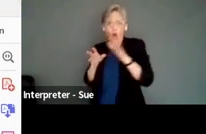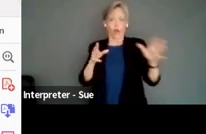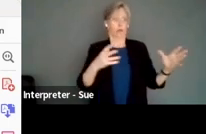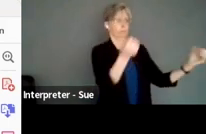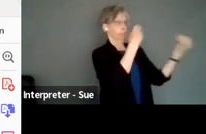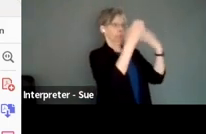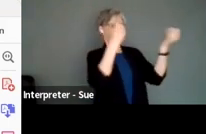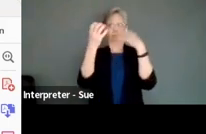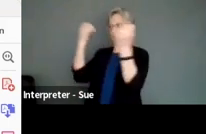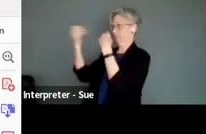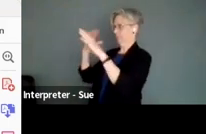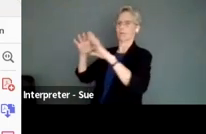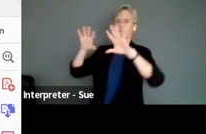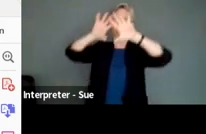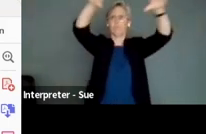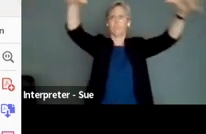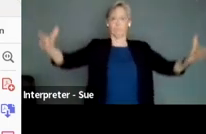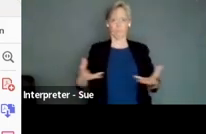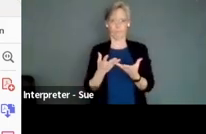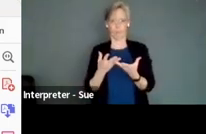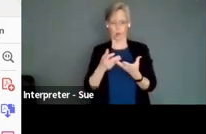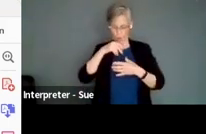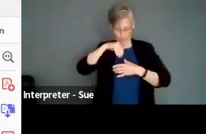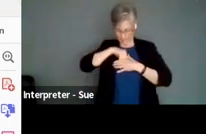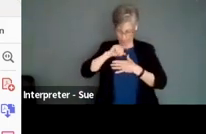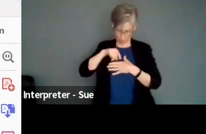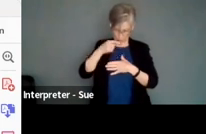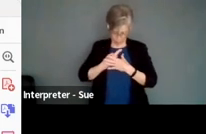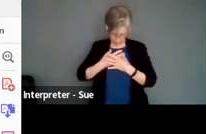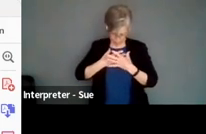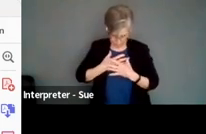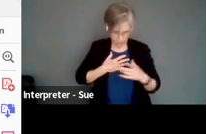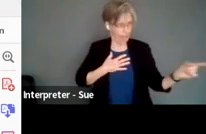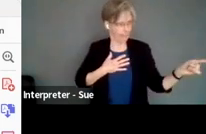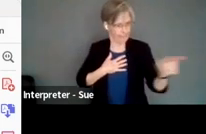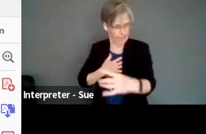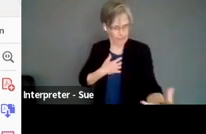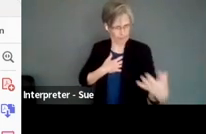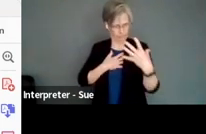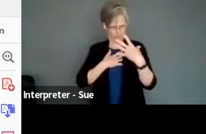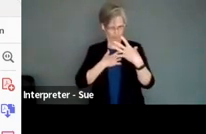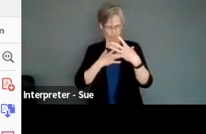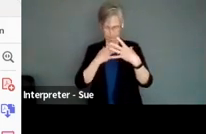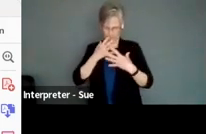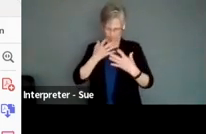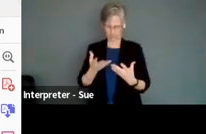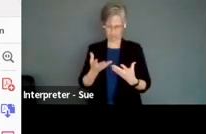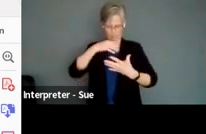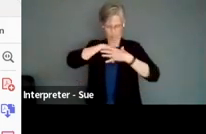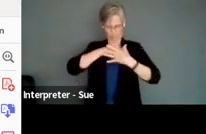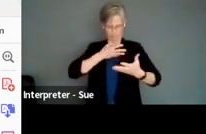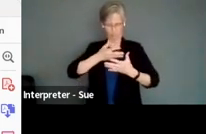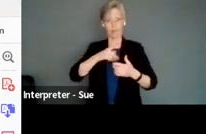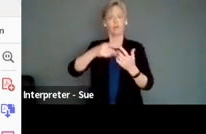you from society? So it's not just an in from the inside out model, it's an outside in model again. So it's attending to social